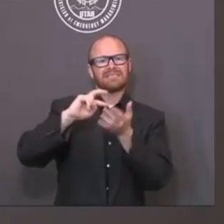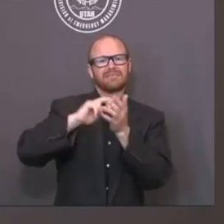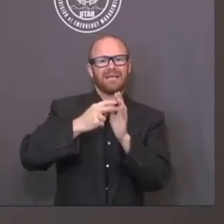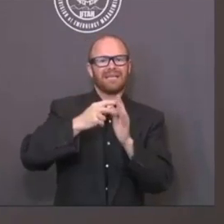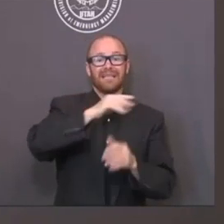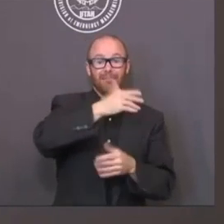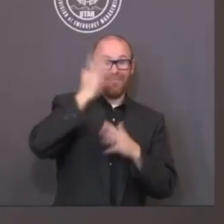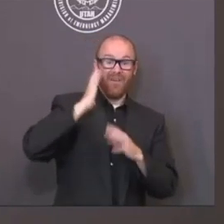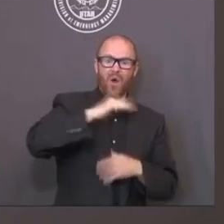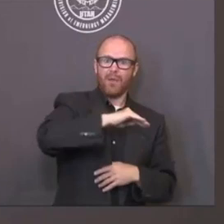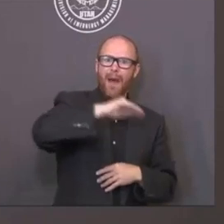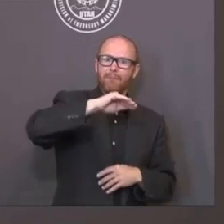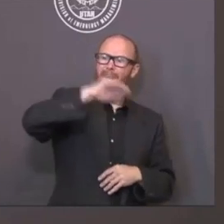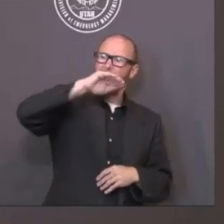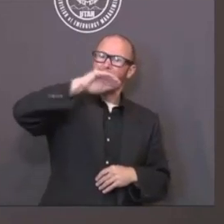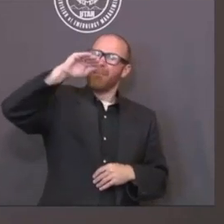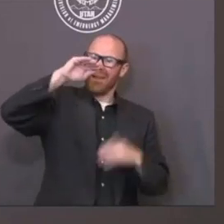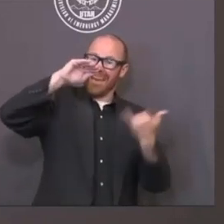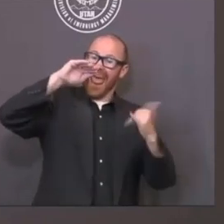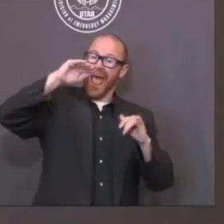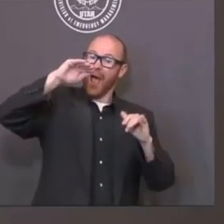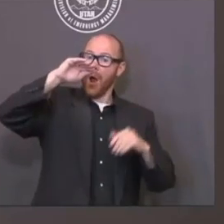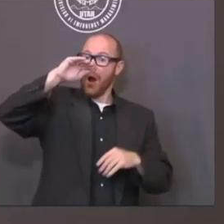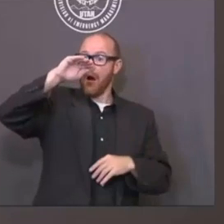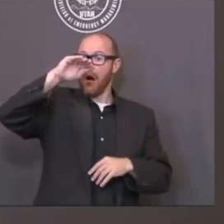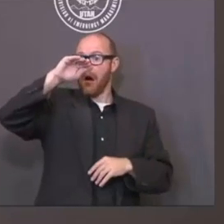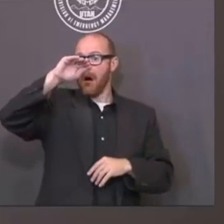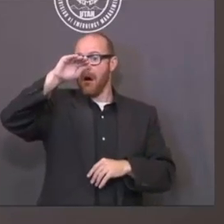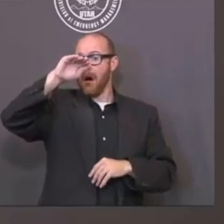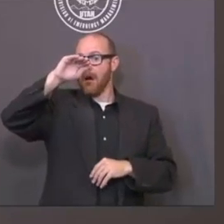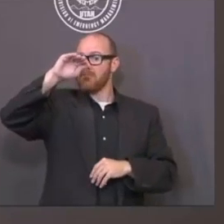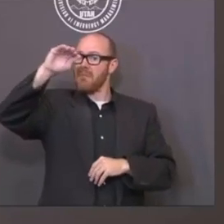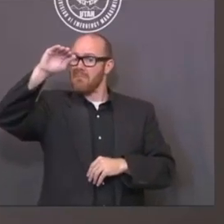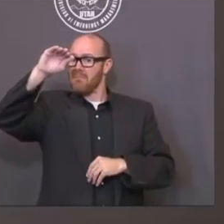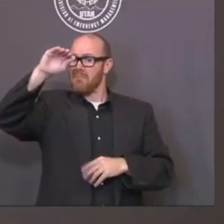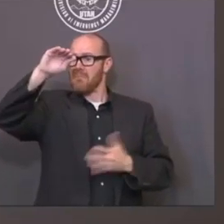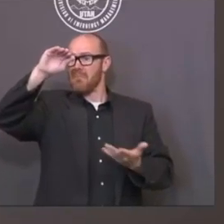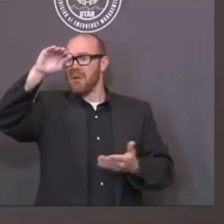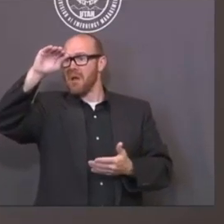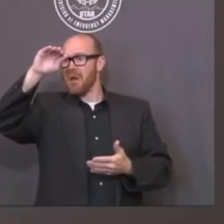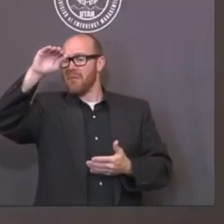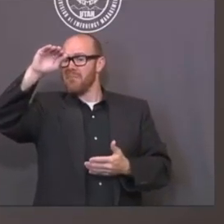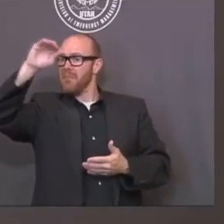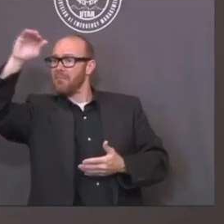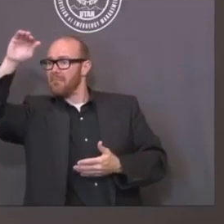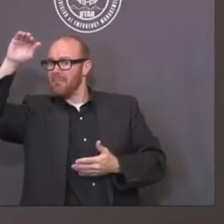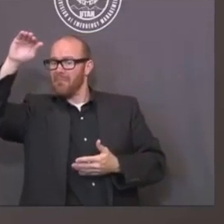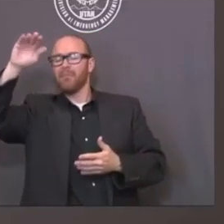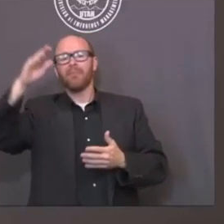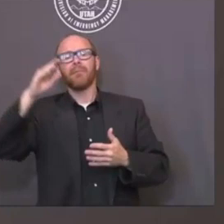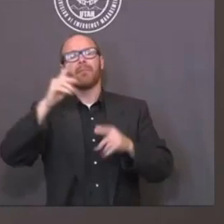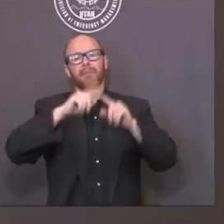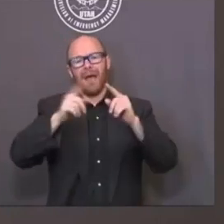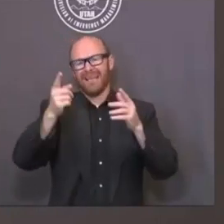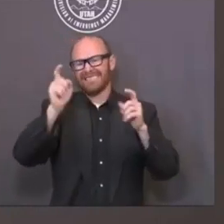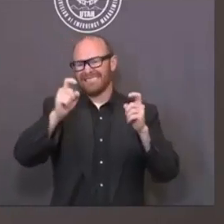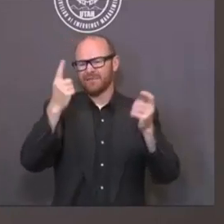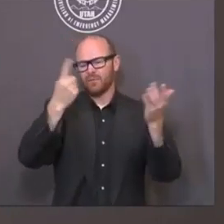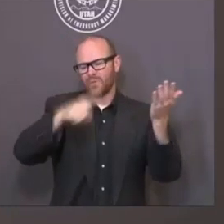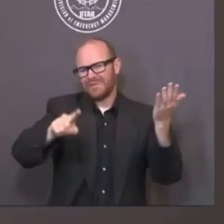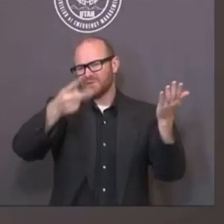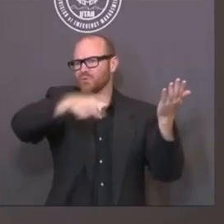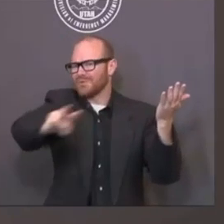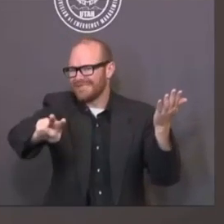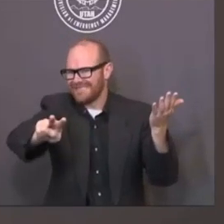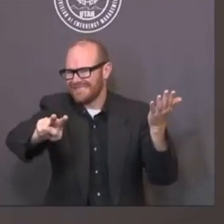climb as steeply as they have in the past. But again, the next week or so will be really telling on the to tell us if the impact of the